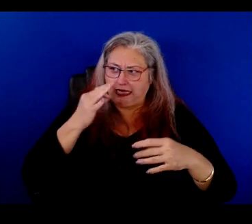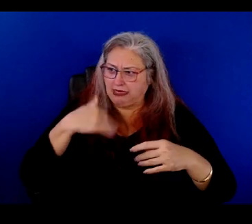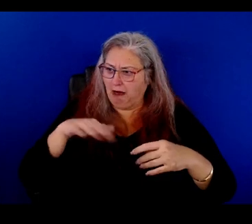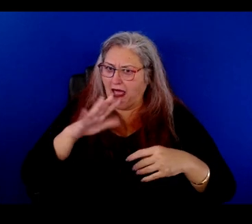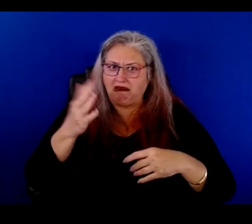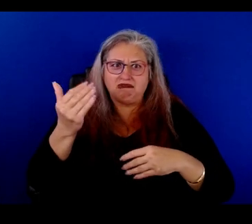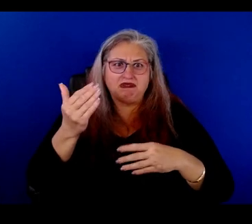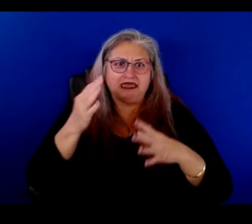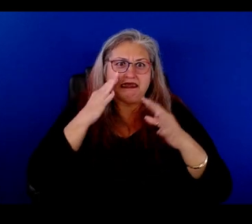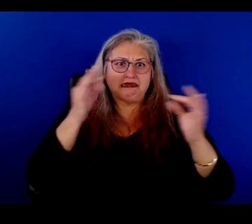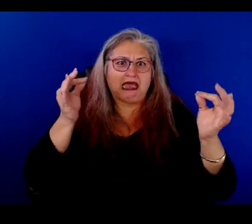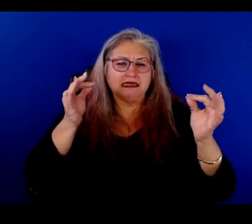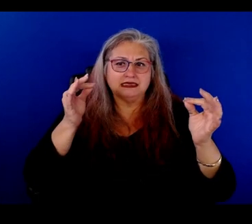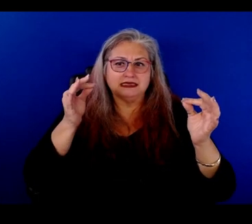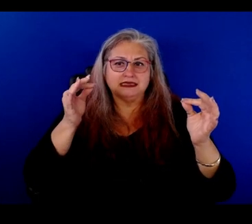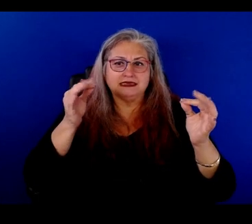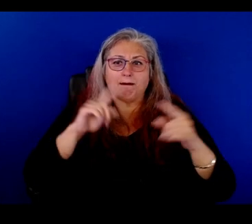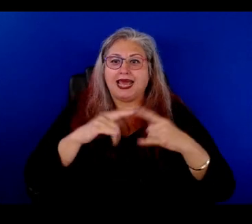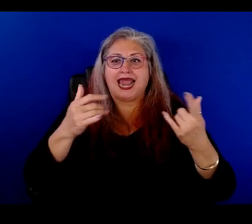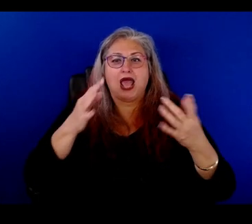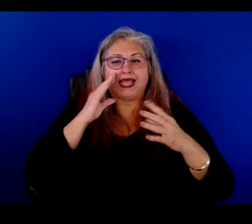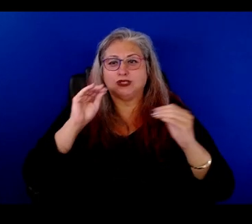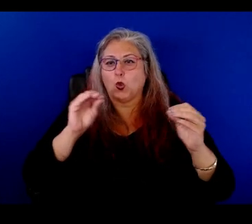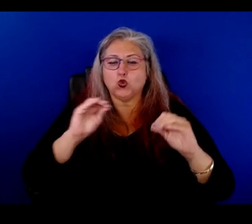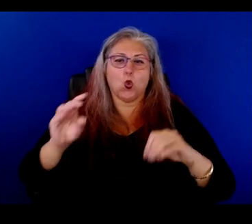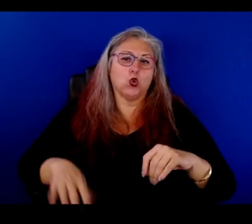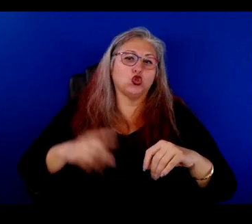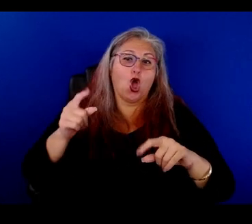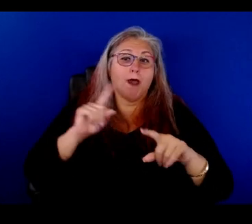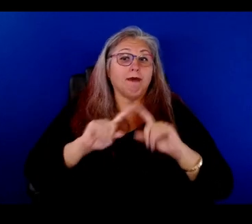15. But anyway, I don't have any cats. don't have any dogs.